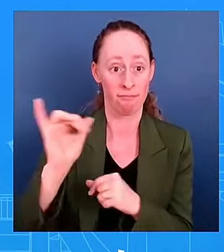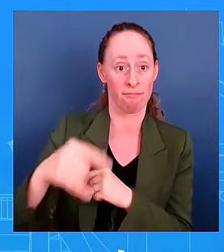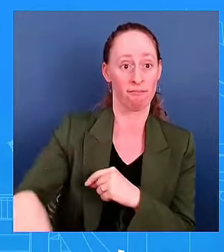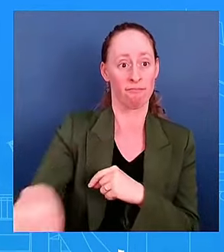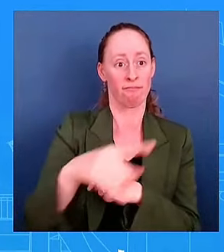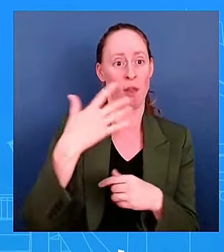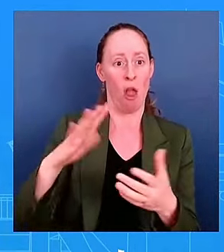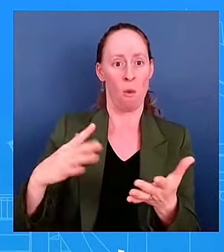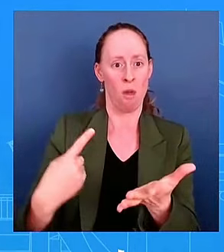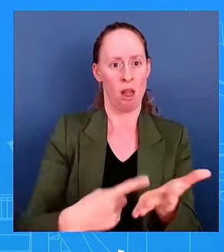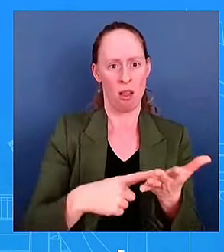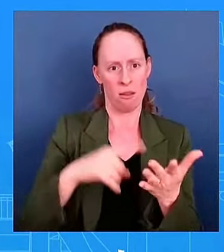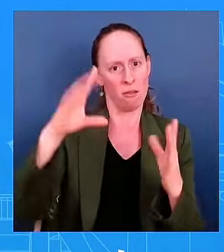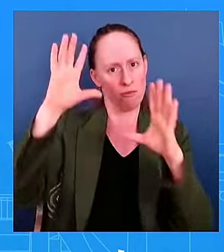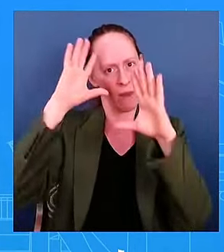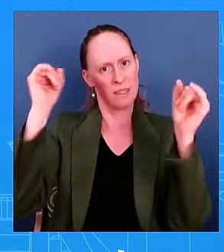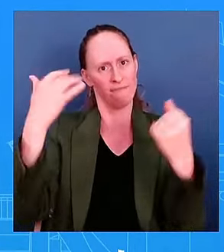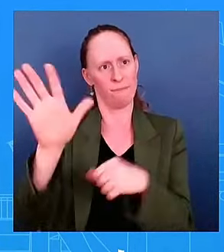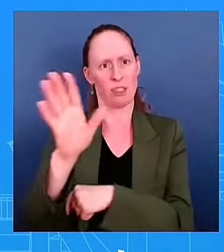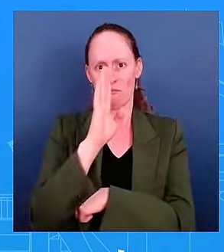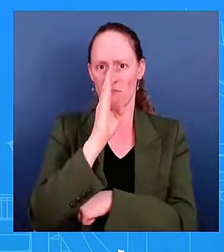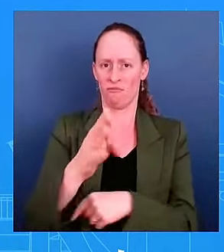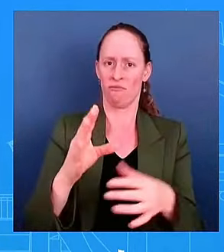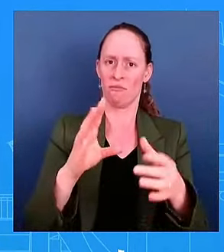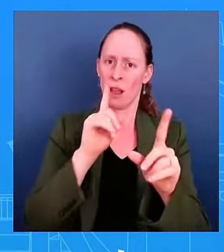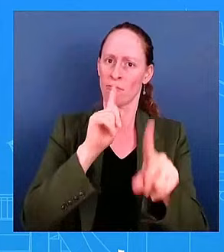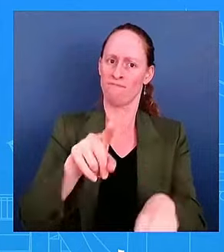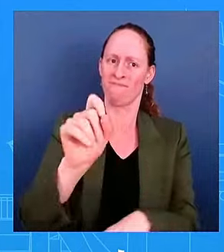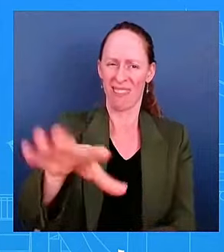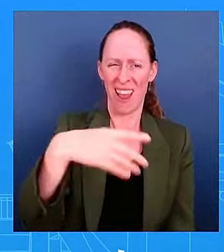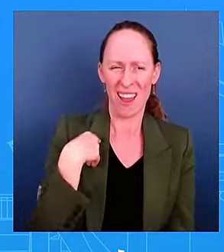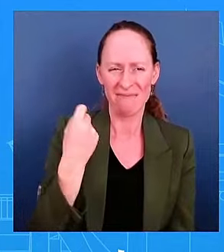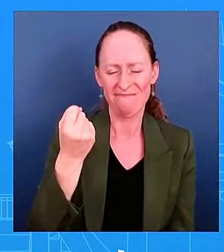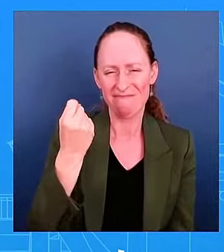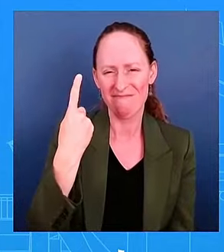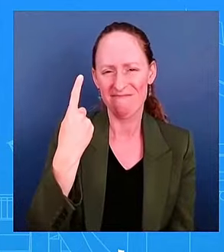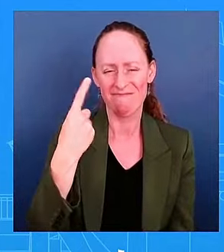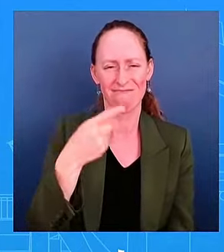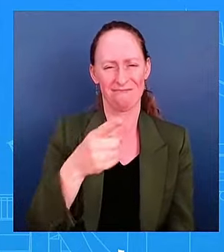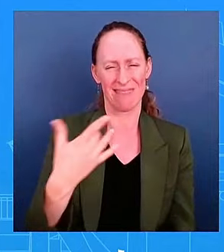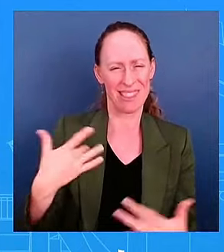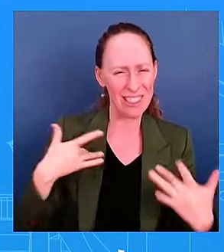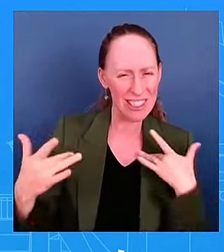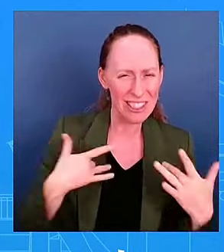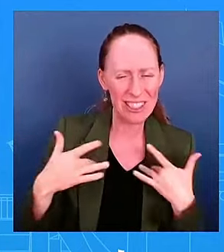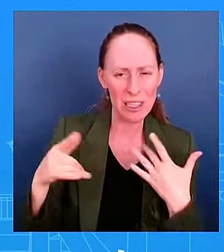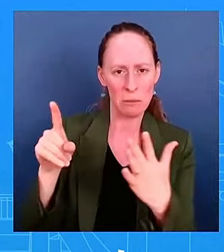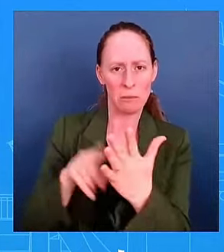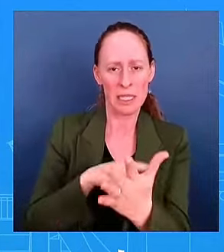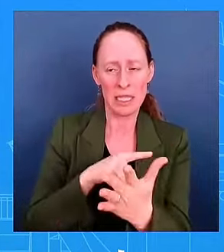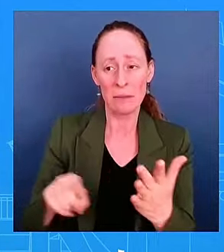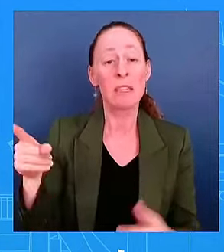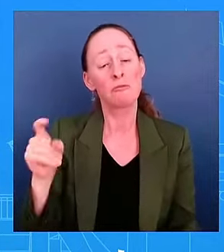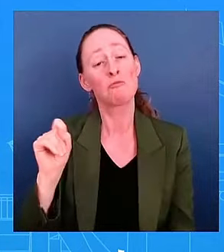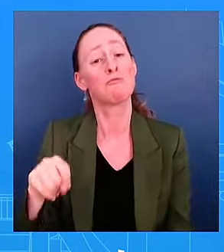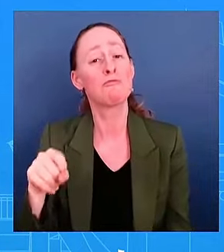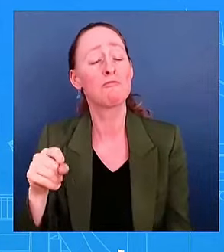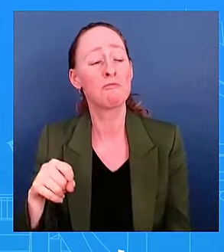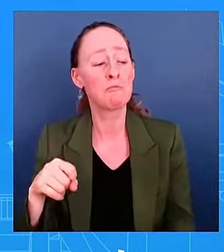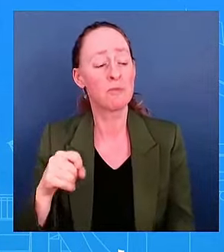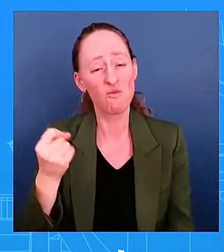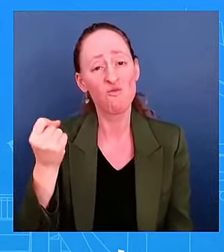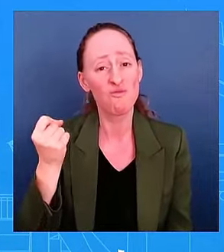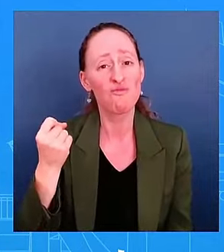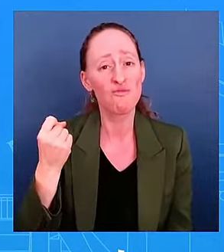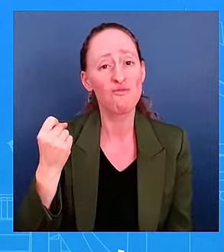the criticism. He gets the criticism. He has owned up to it. But he also wants to move forward and continue